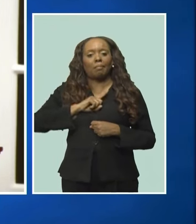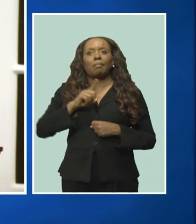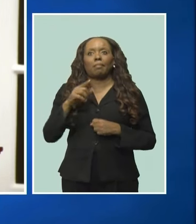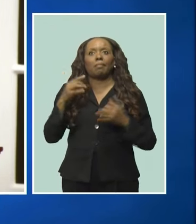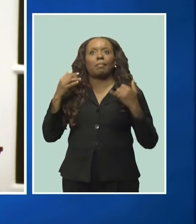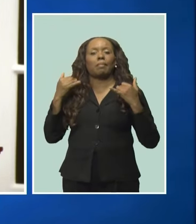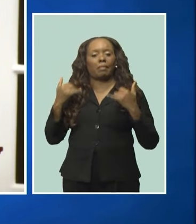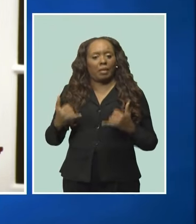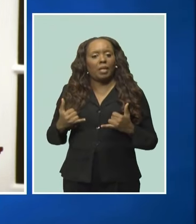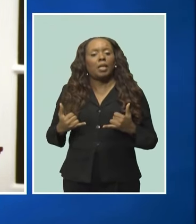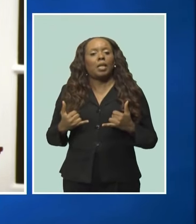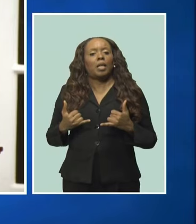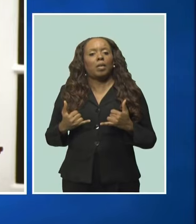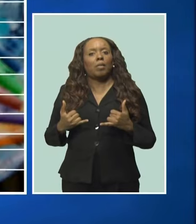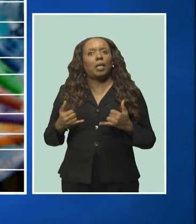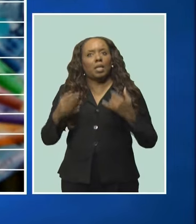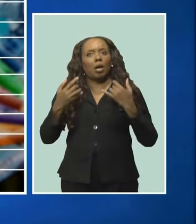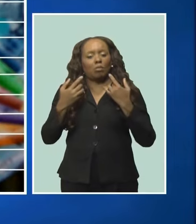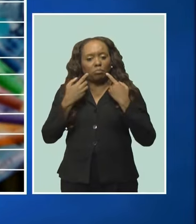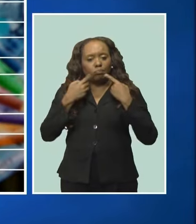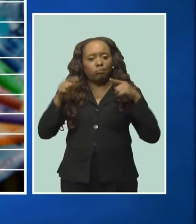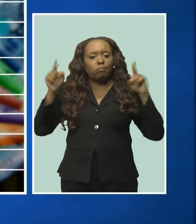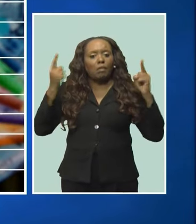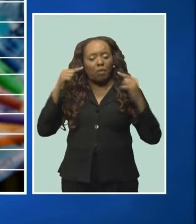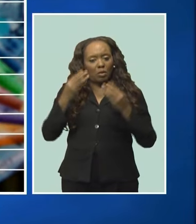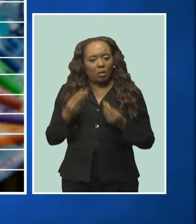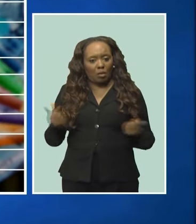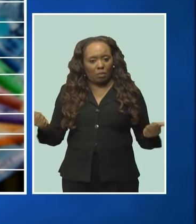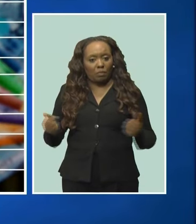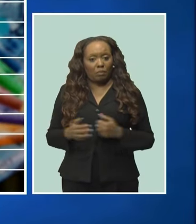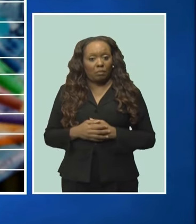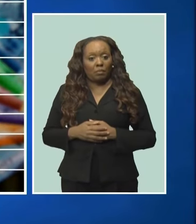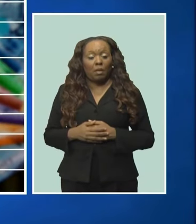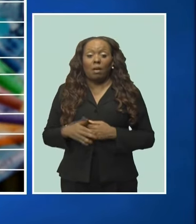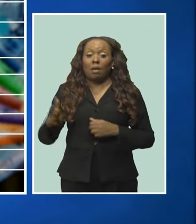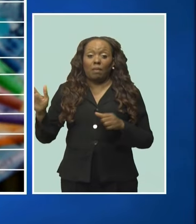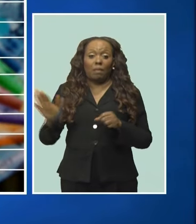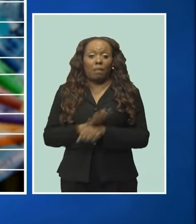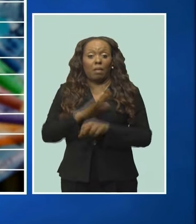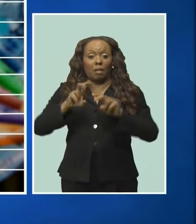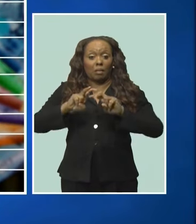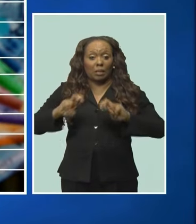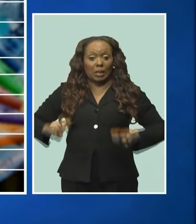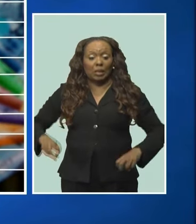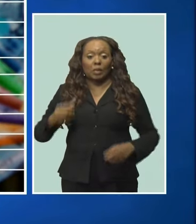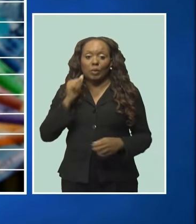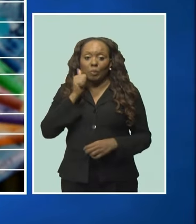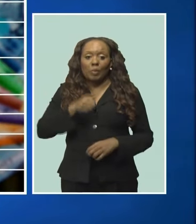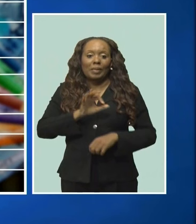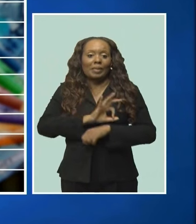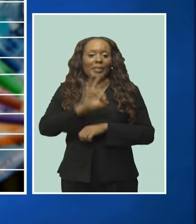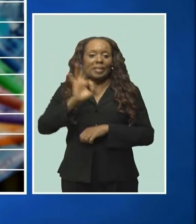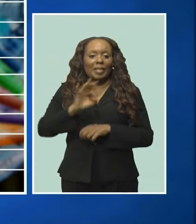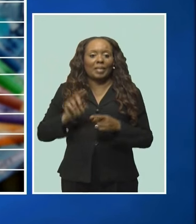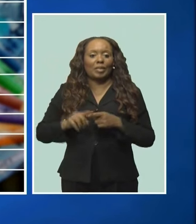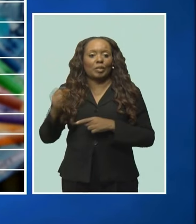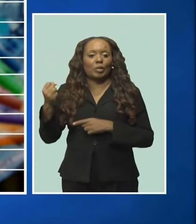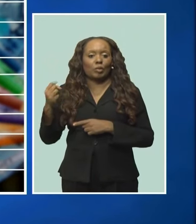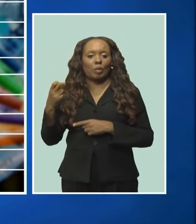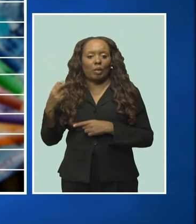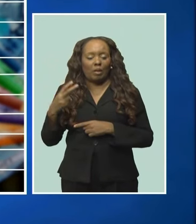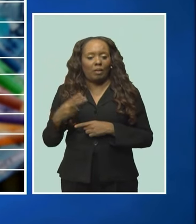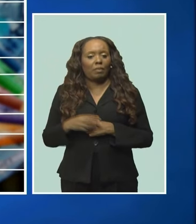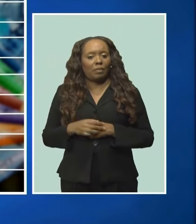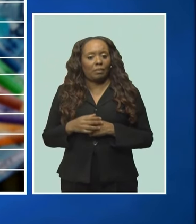blacklist, then greylist. And there will be a full analysis of the budget tomorrow from 9 a.m. to 12 noon